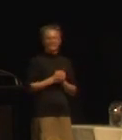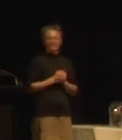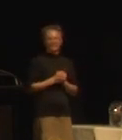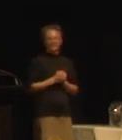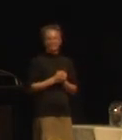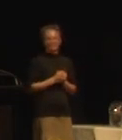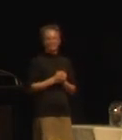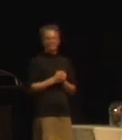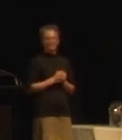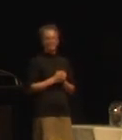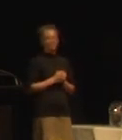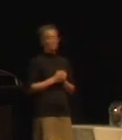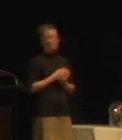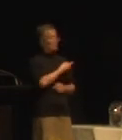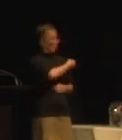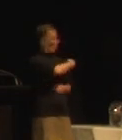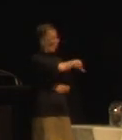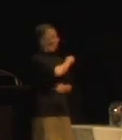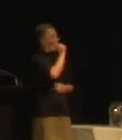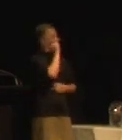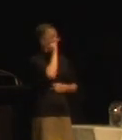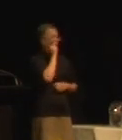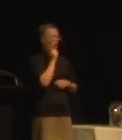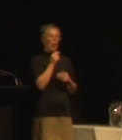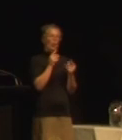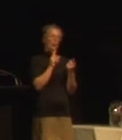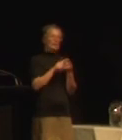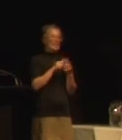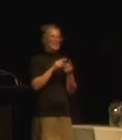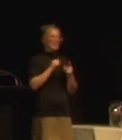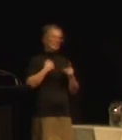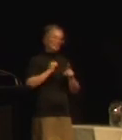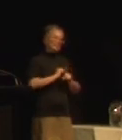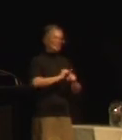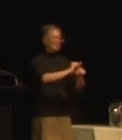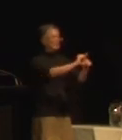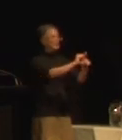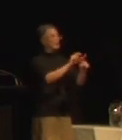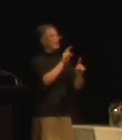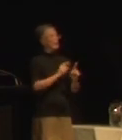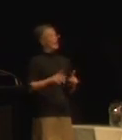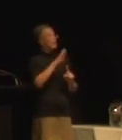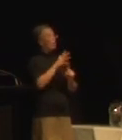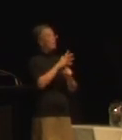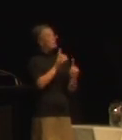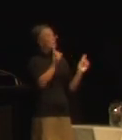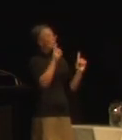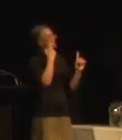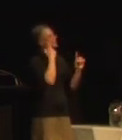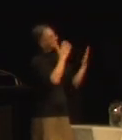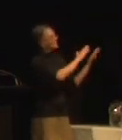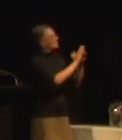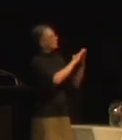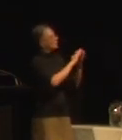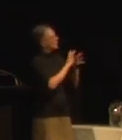So, we know that there's still a lot to learn, but the biggest thing that we learned was the importance of engagement with the deaf community when